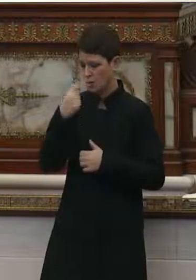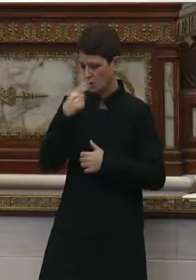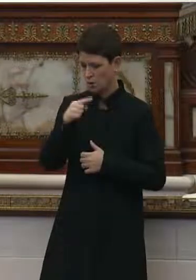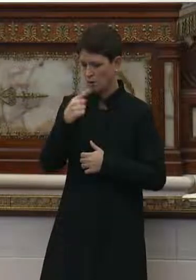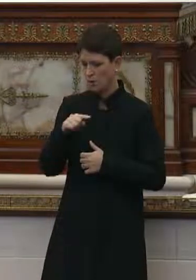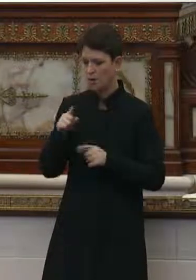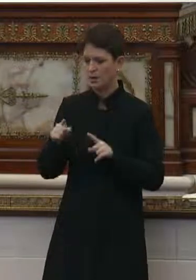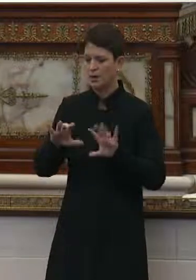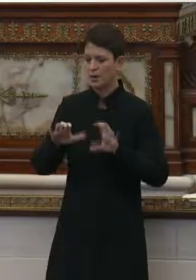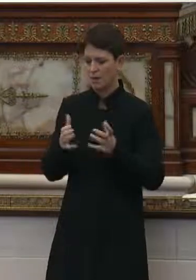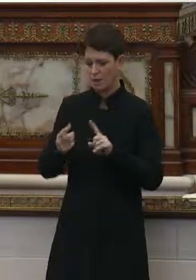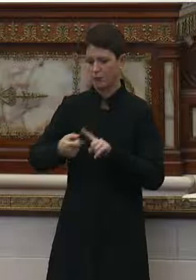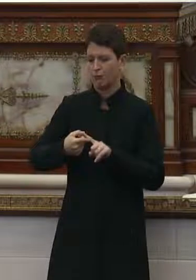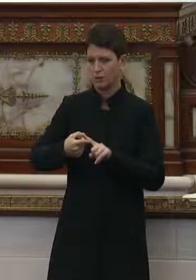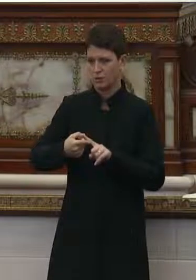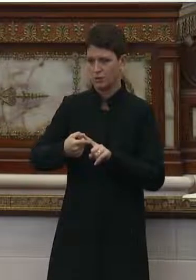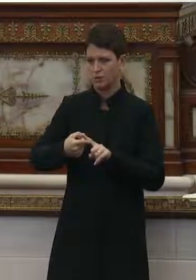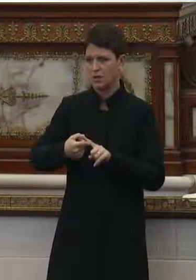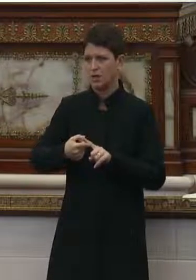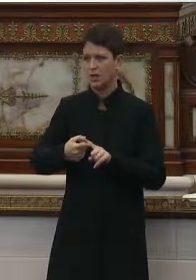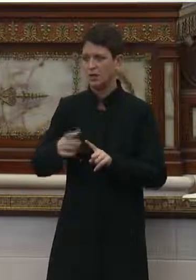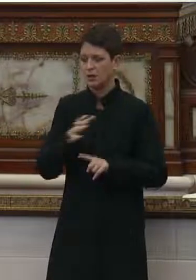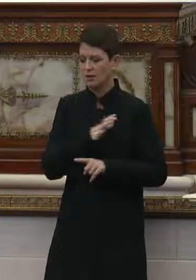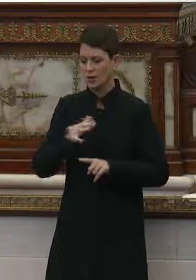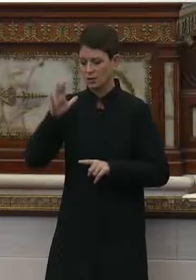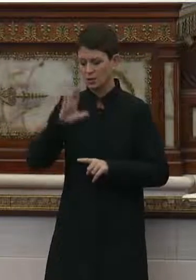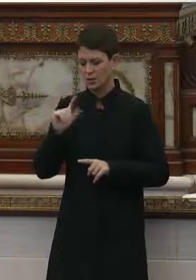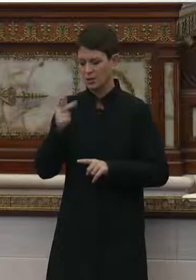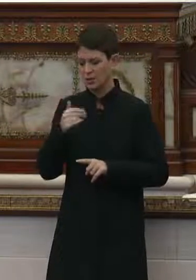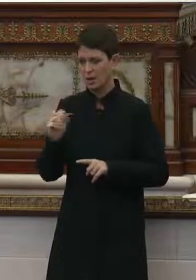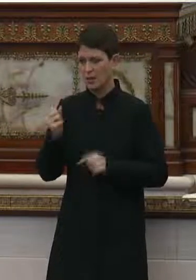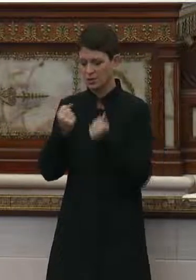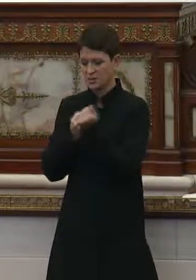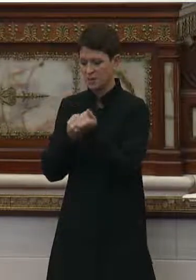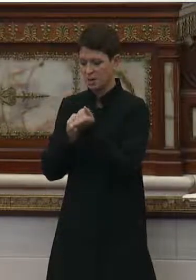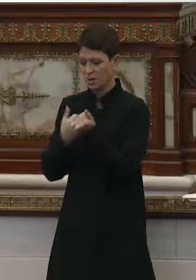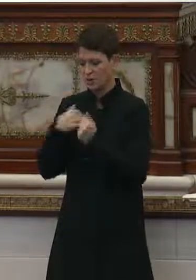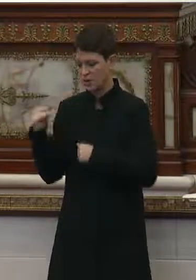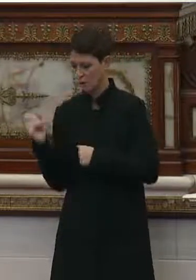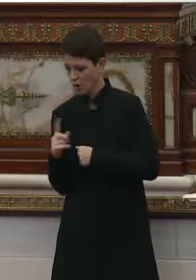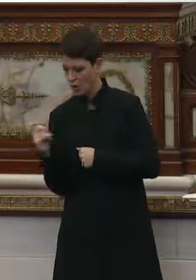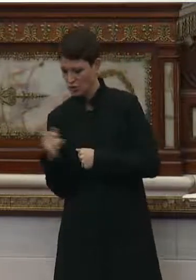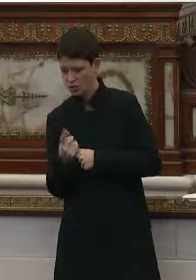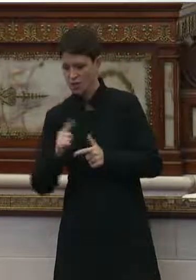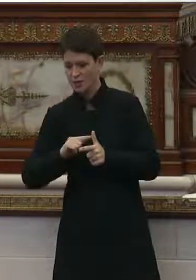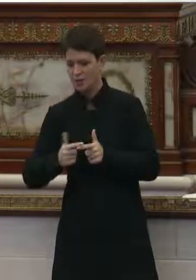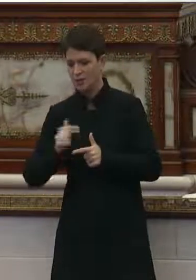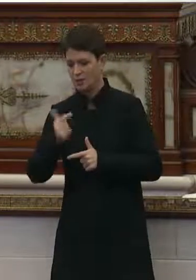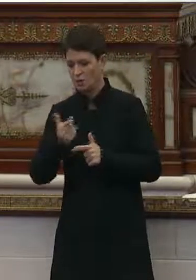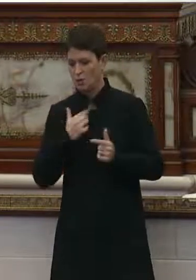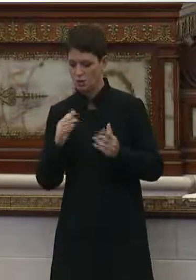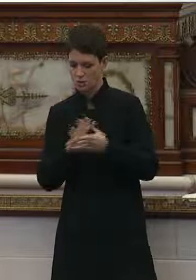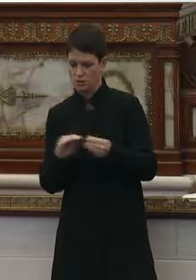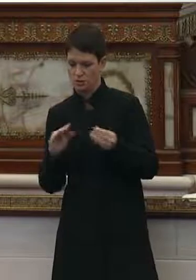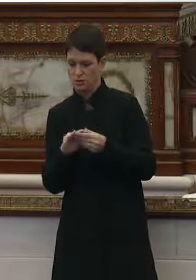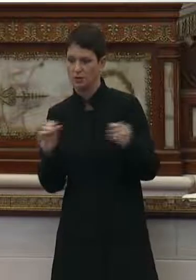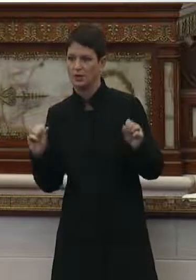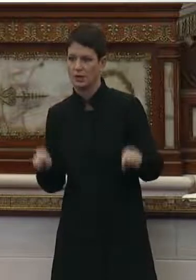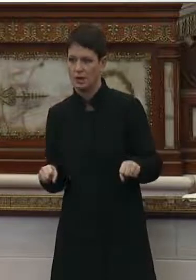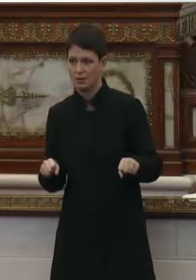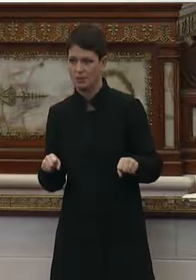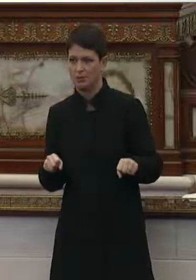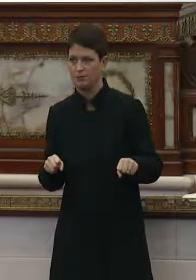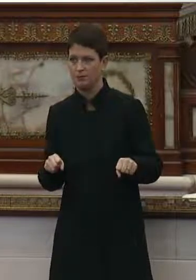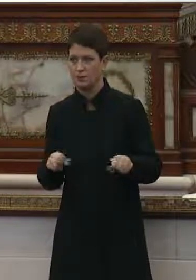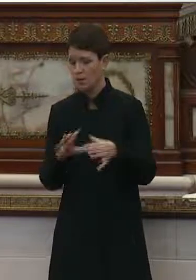I'd like to call the panel forward. And if Council Member Thomas, as the sponsor, has a question, and then if you wanted to, has